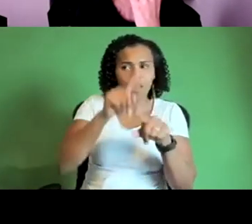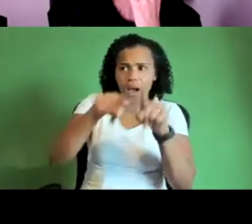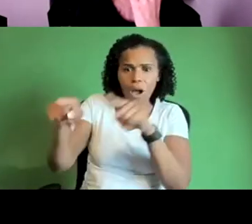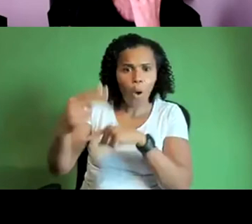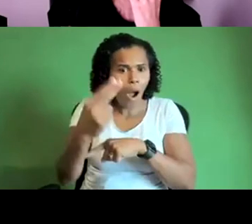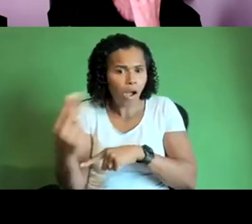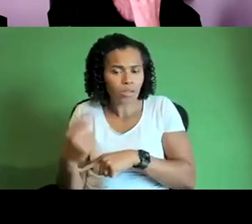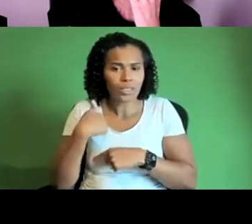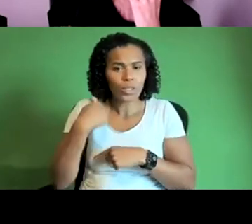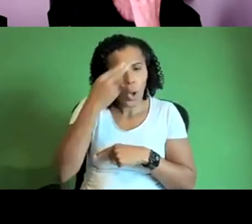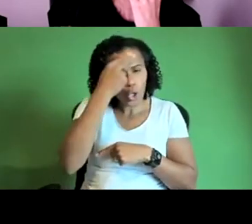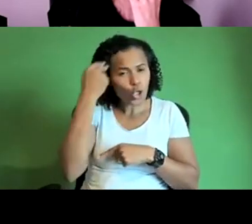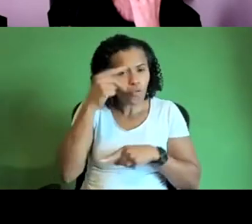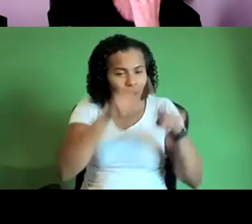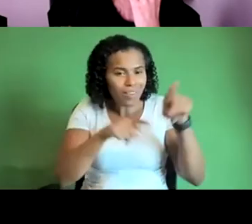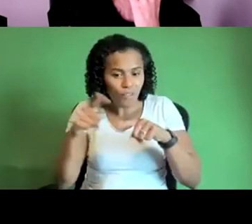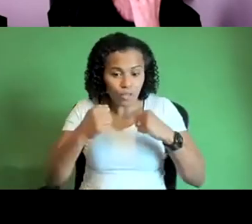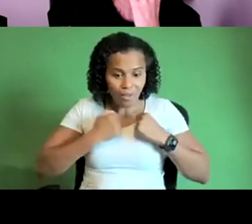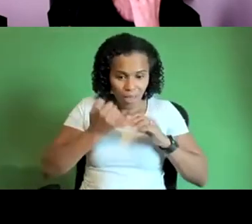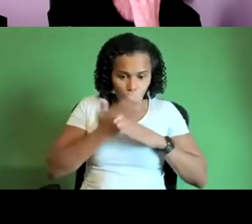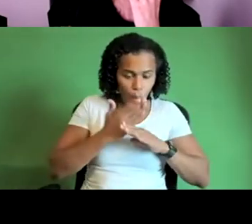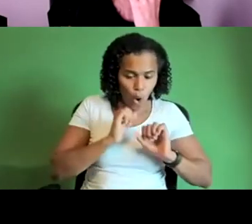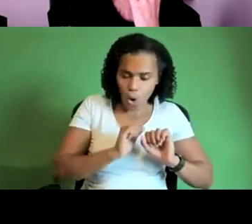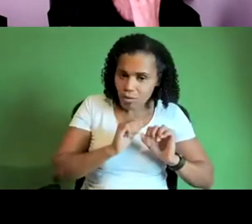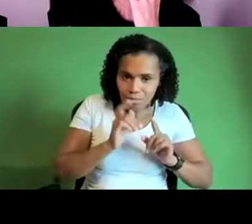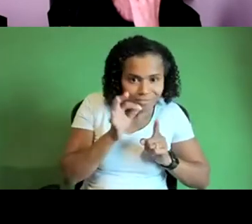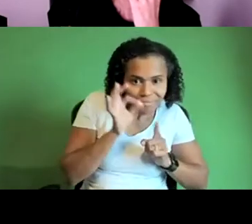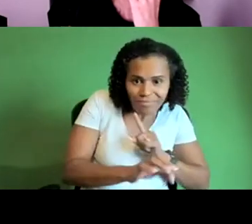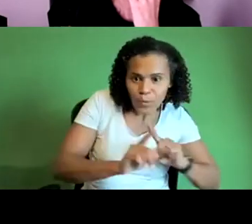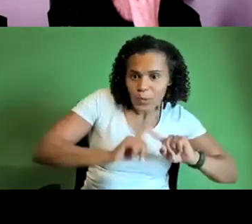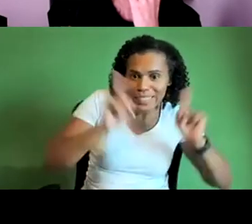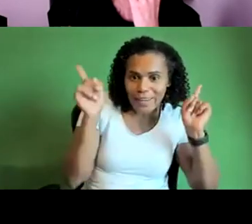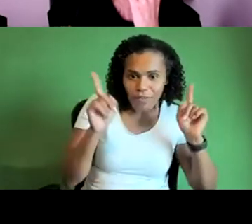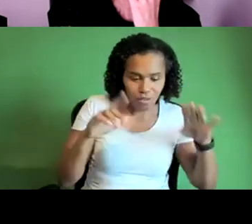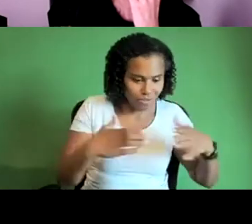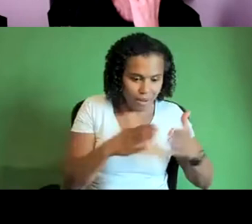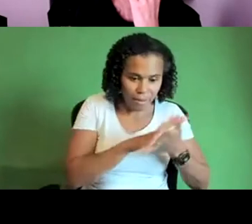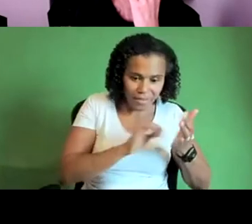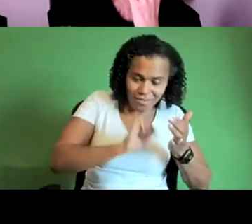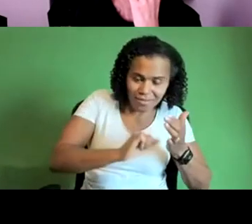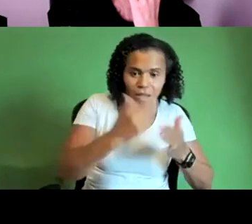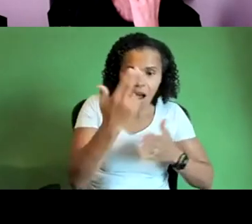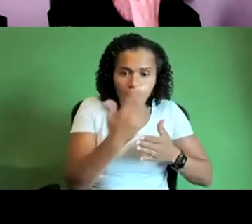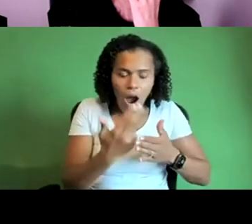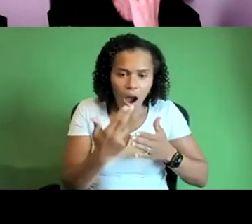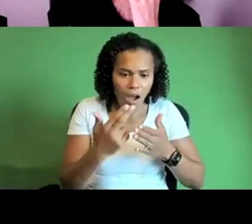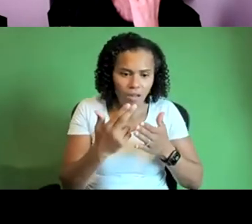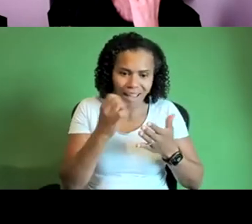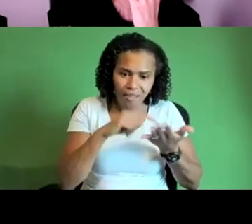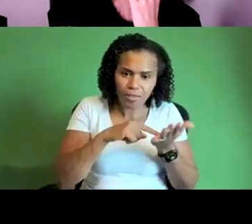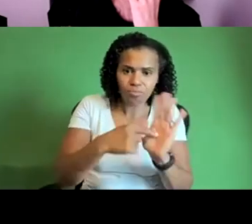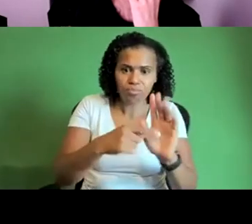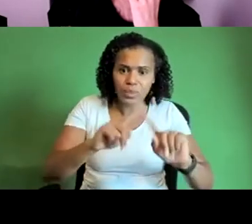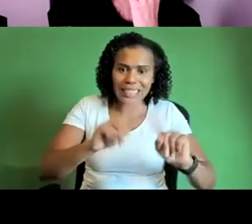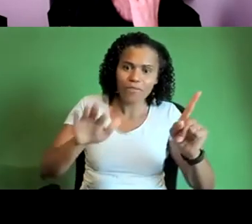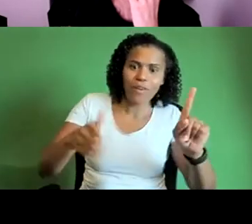has lots of other kind of functions i guess and i think that the collaborations between some of the